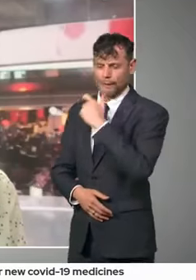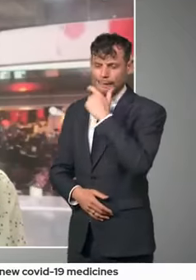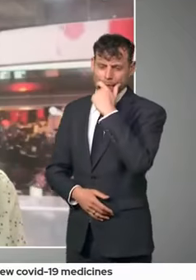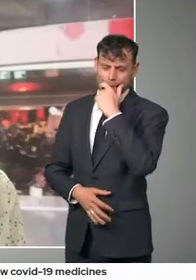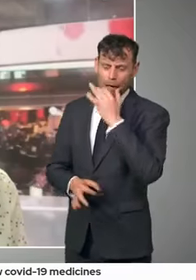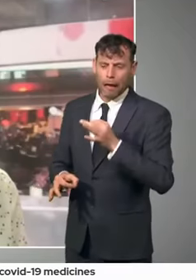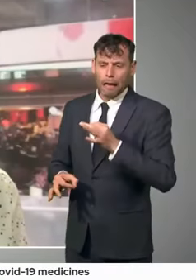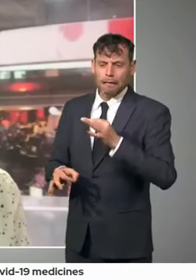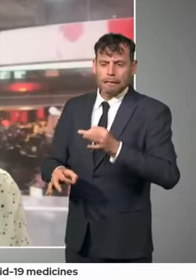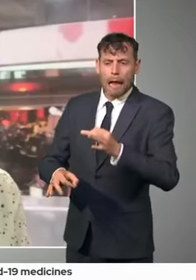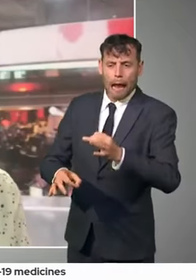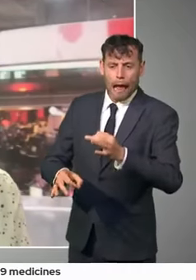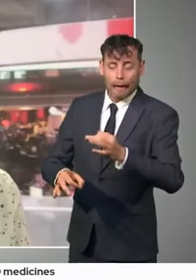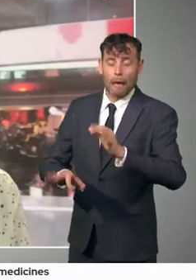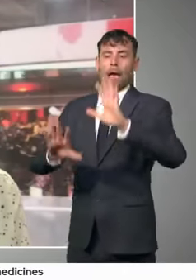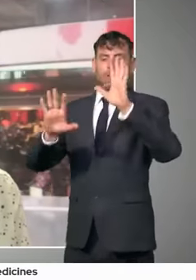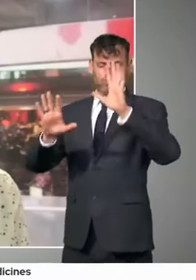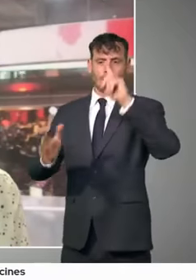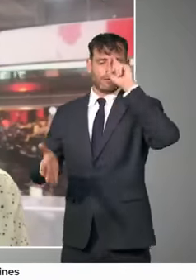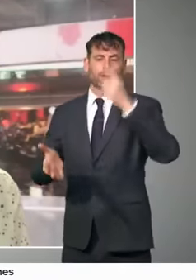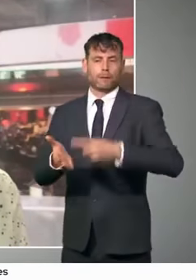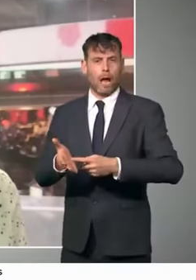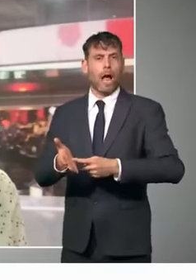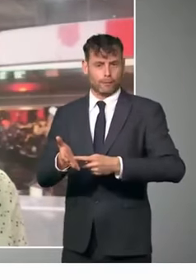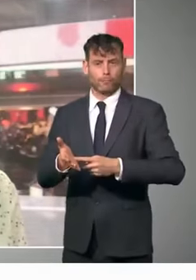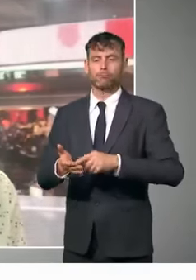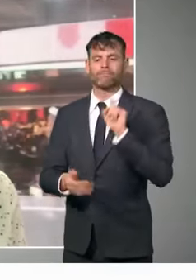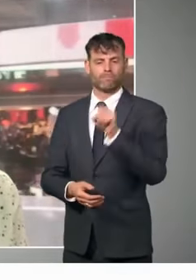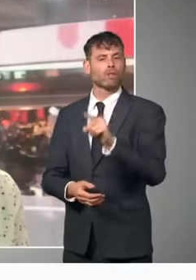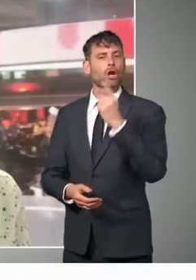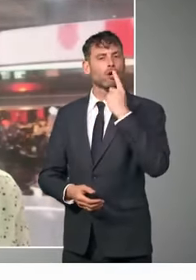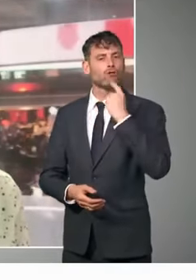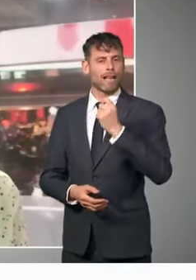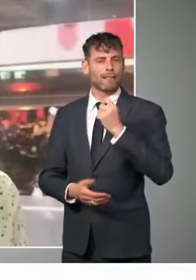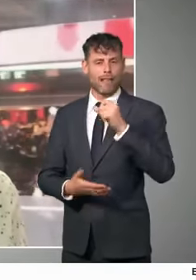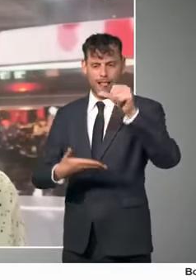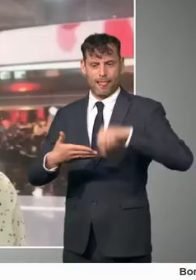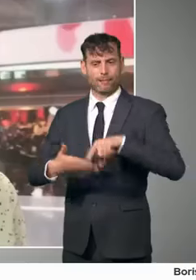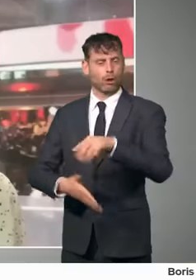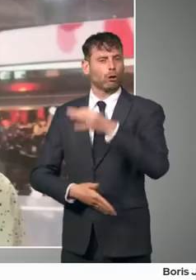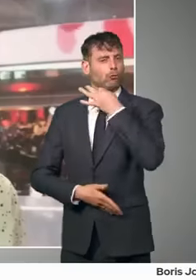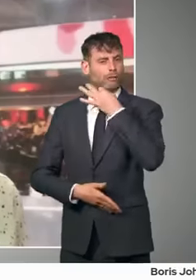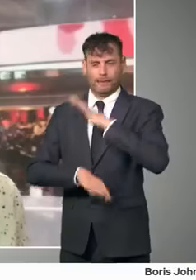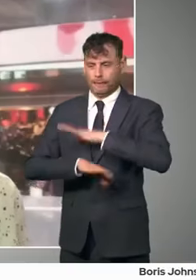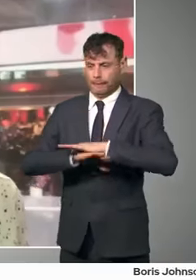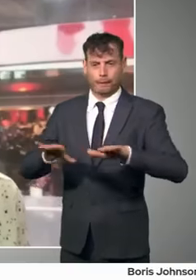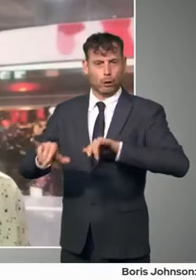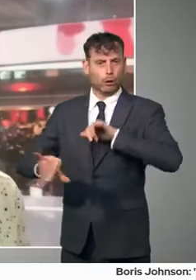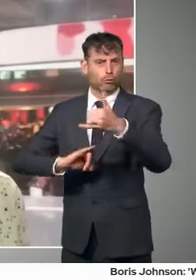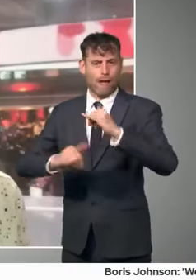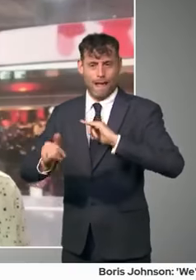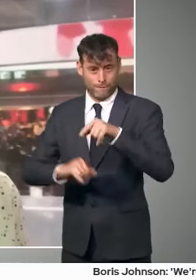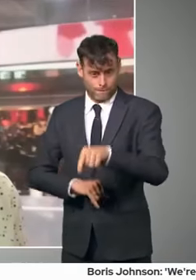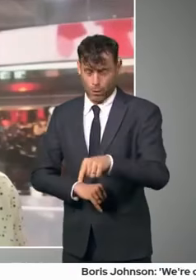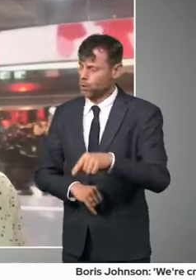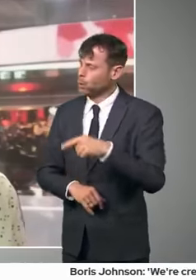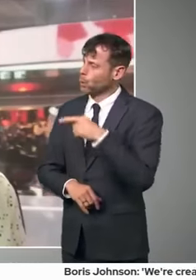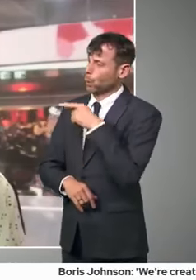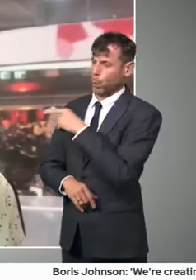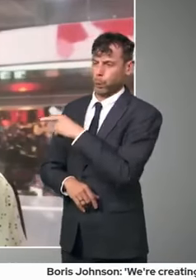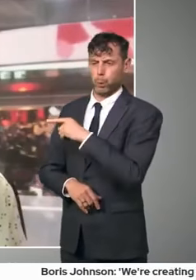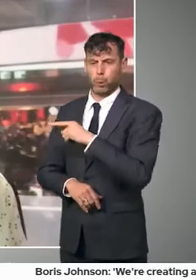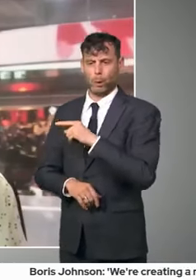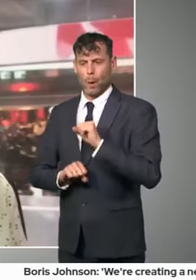took you so long to cancel your planned trip there. And a second question, if I could, about climate change. The government, you've announced some very